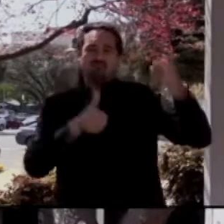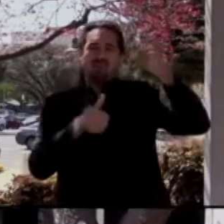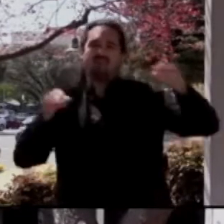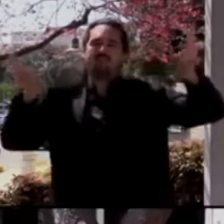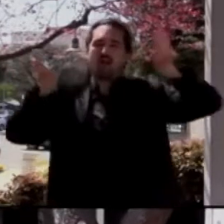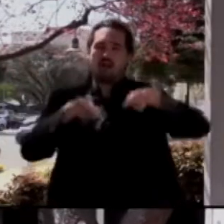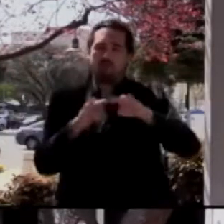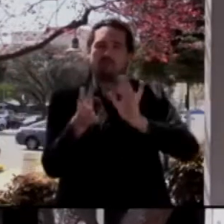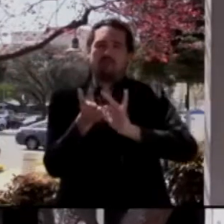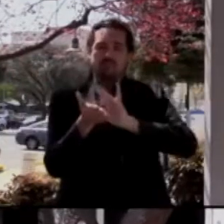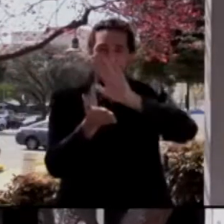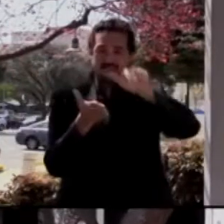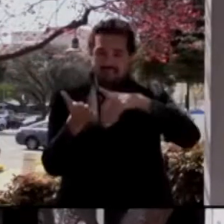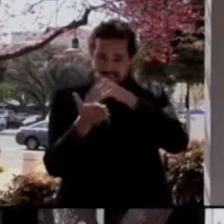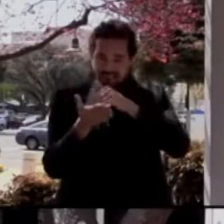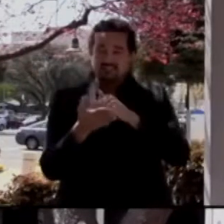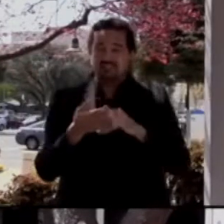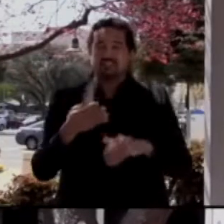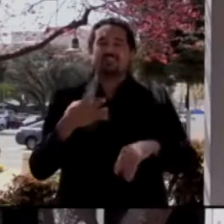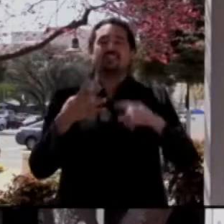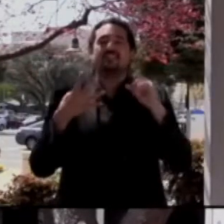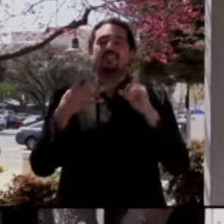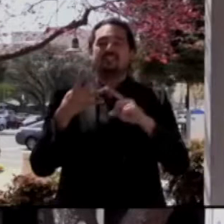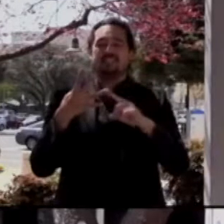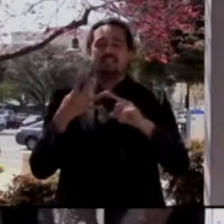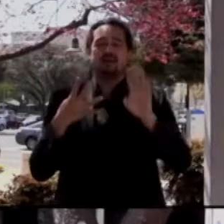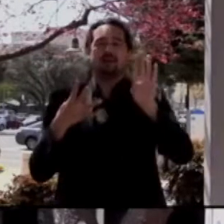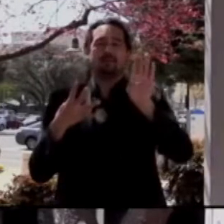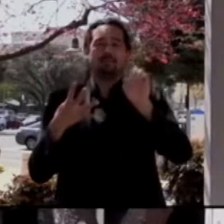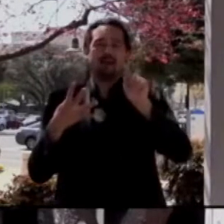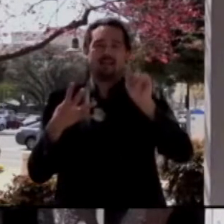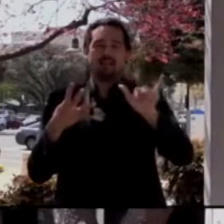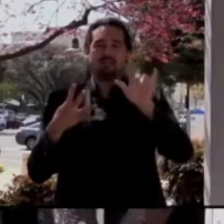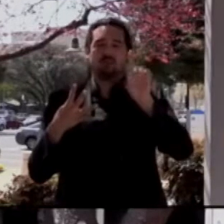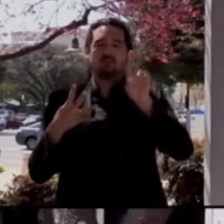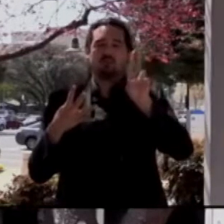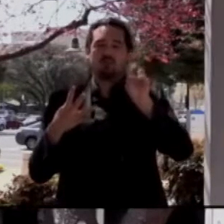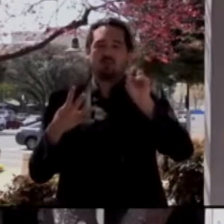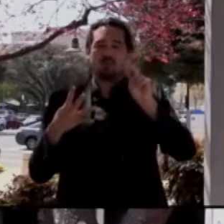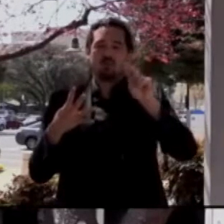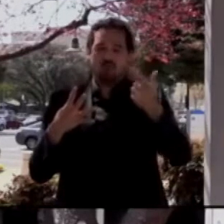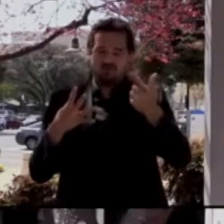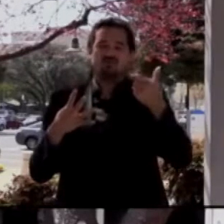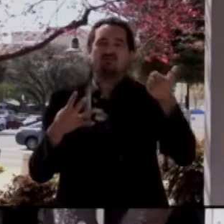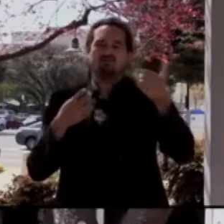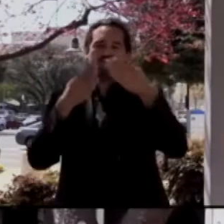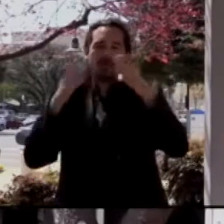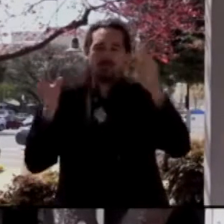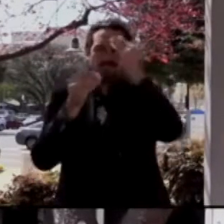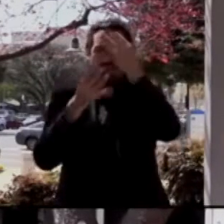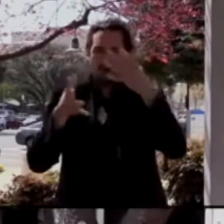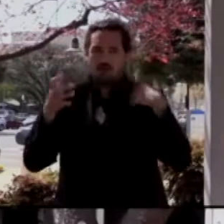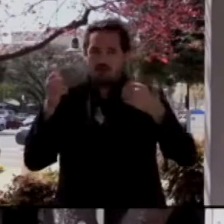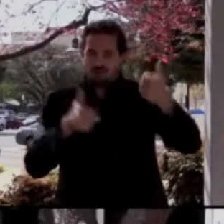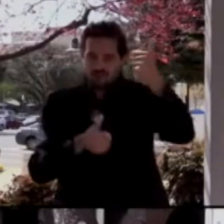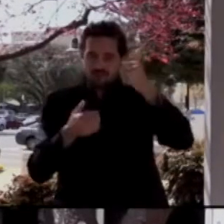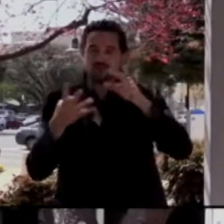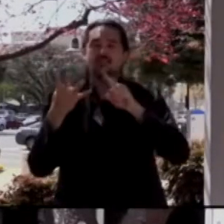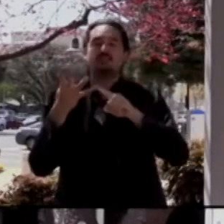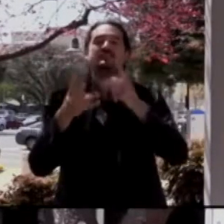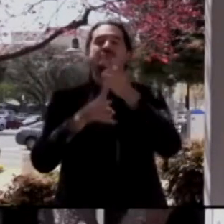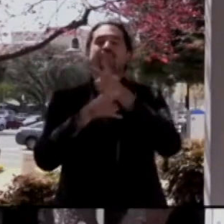with the County of Santa Clara. Supervisor Cindy Chavez from the County of Santa Clara Board of Supervisors. And Supervisor Otto Lee,